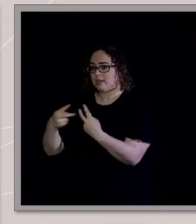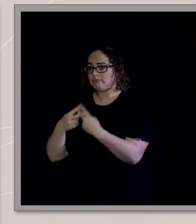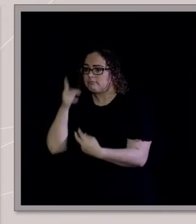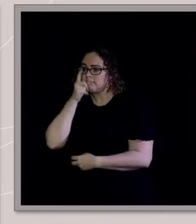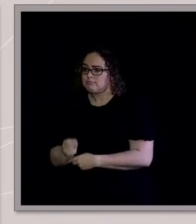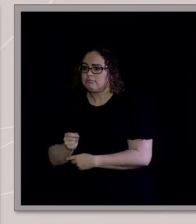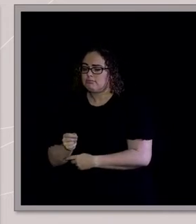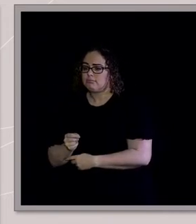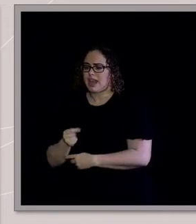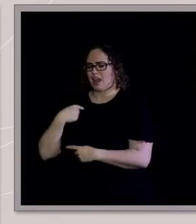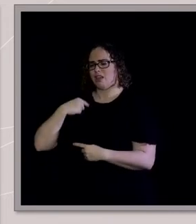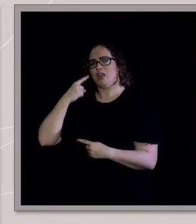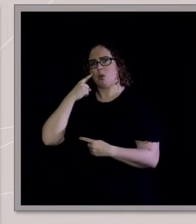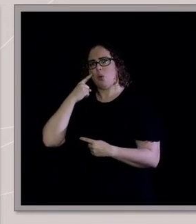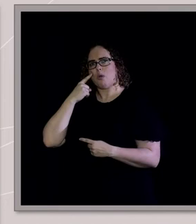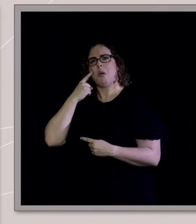share that for the first time.